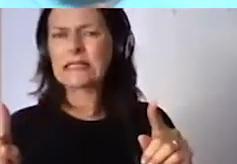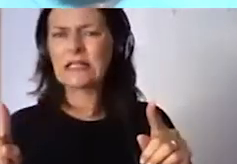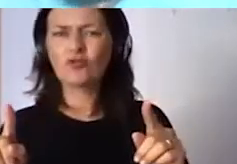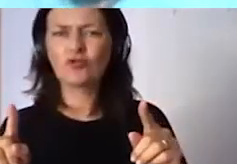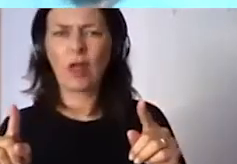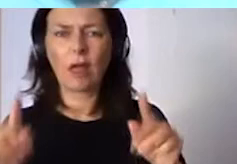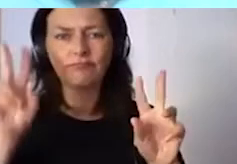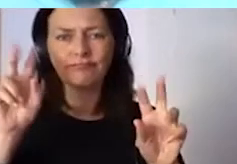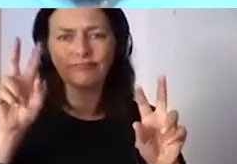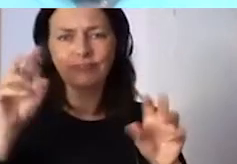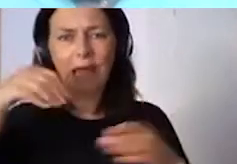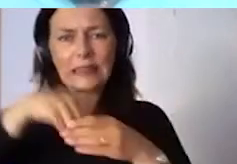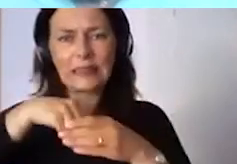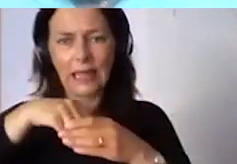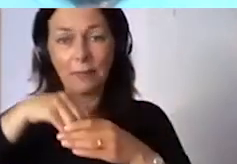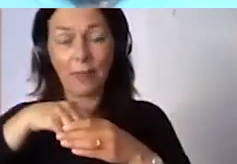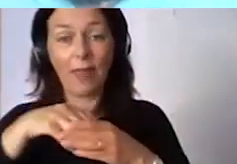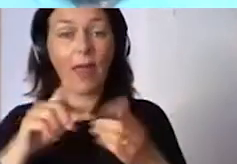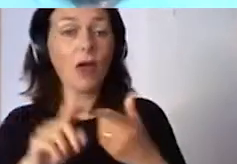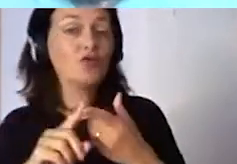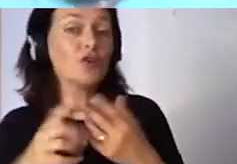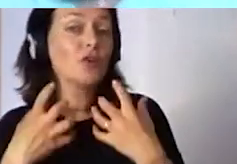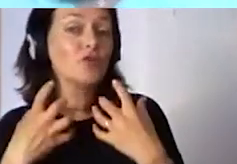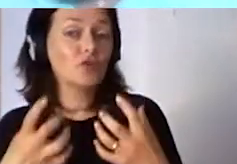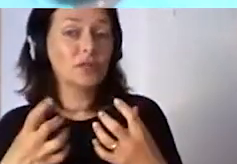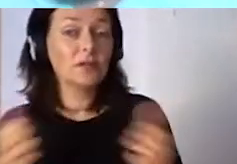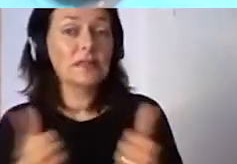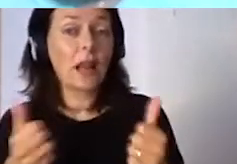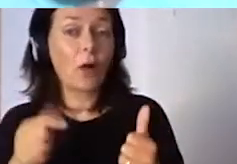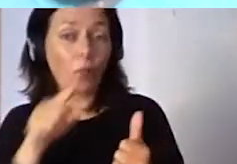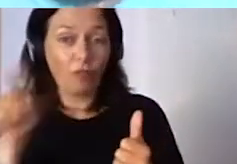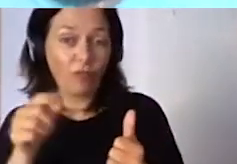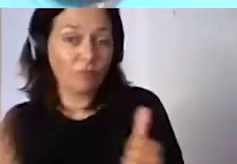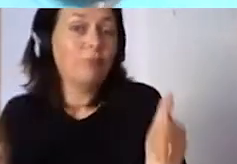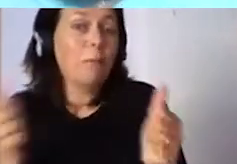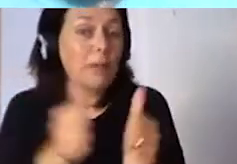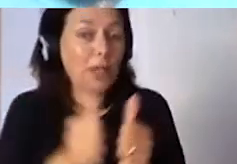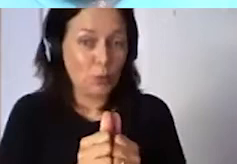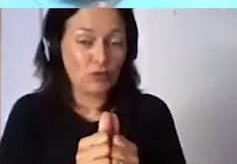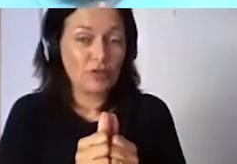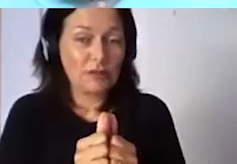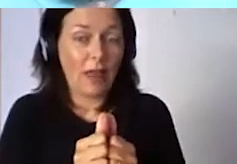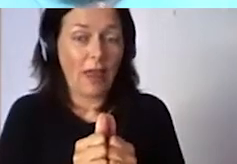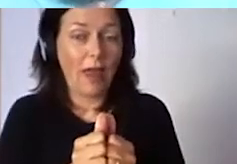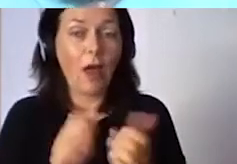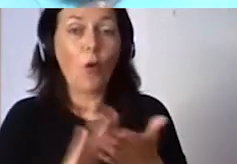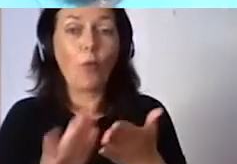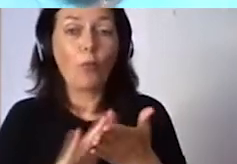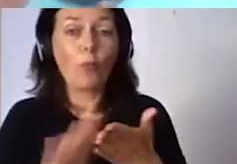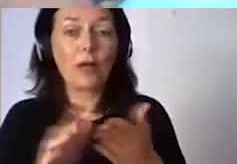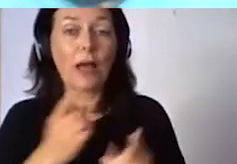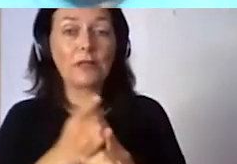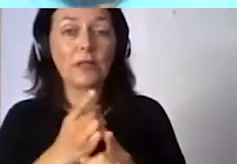way by using the menti.com website. You can see on the